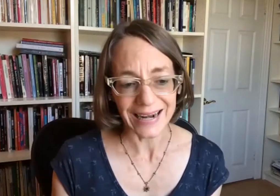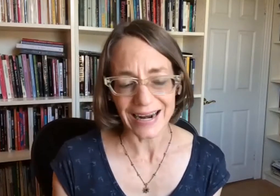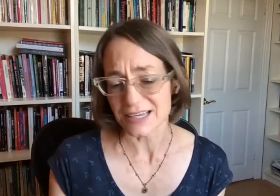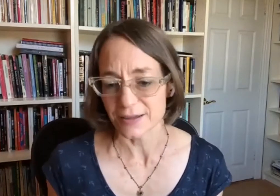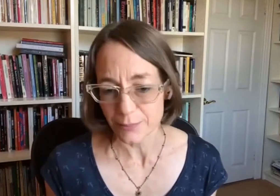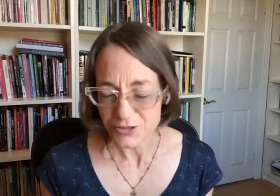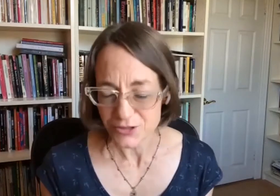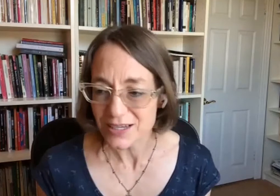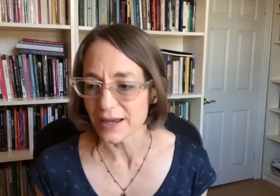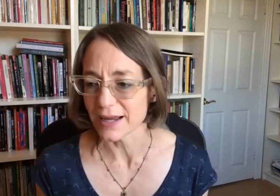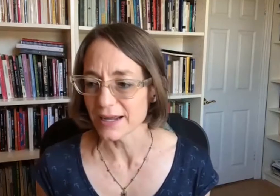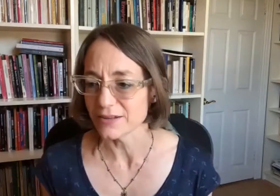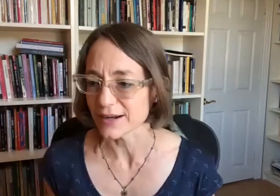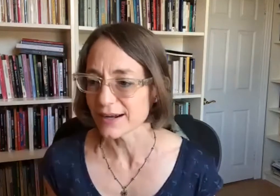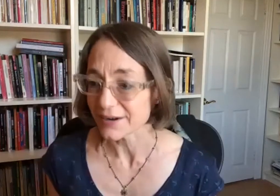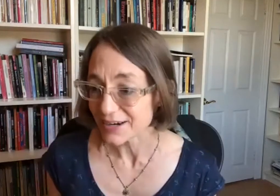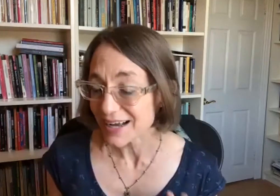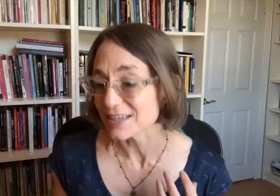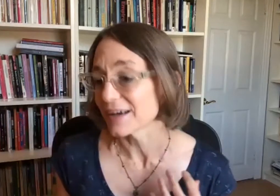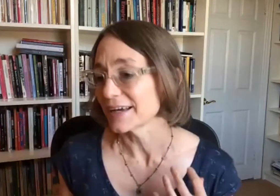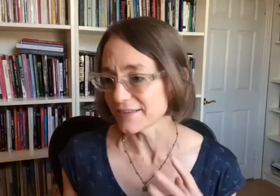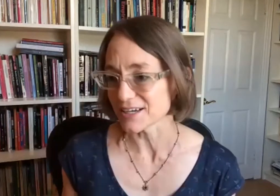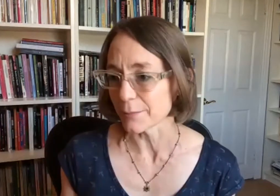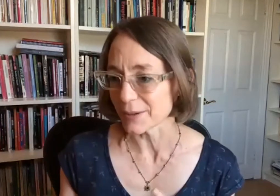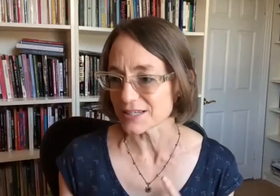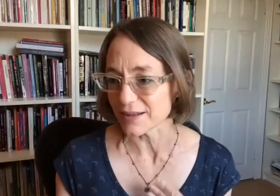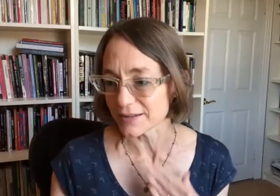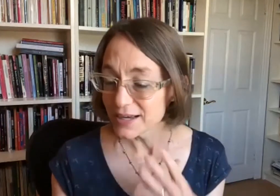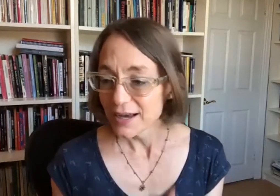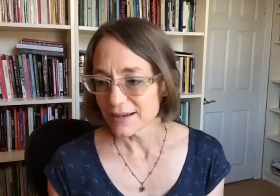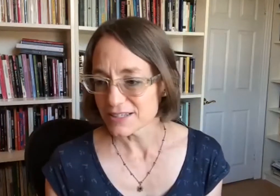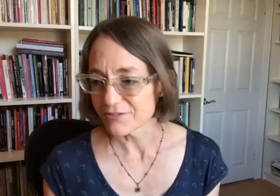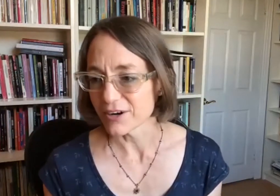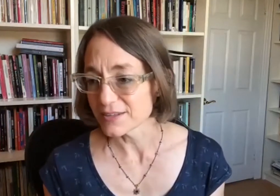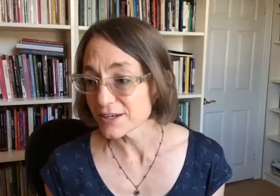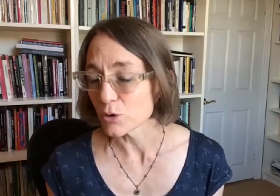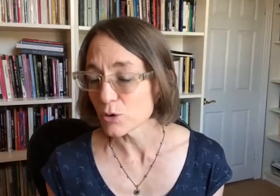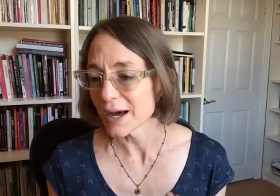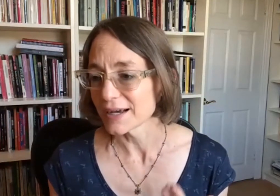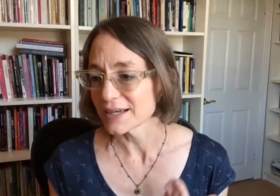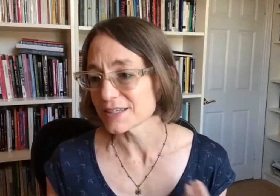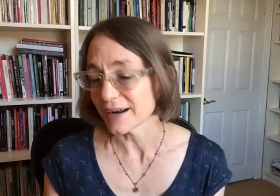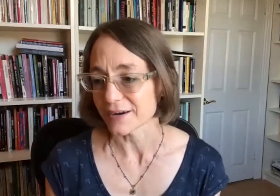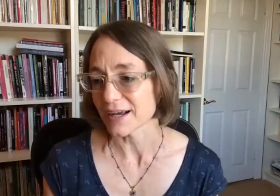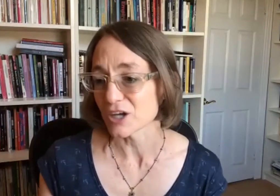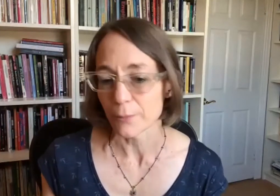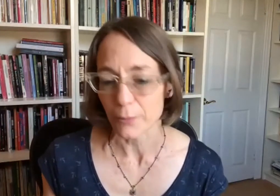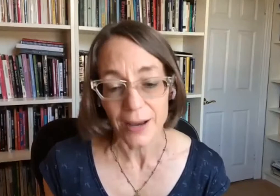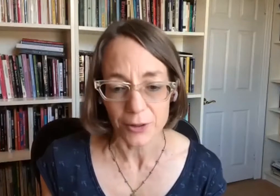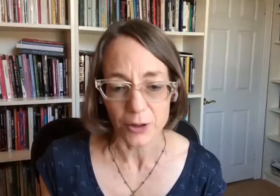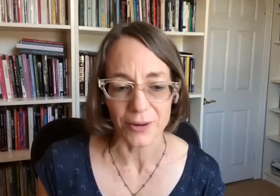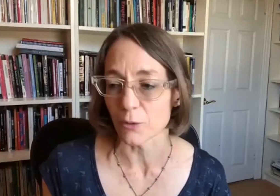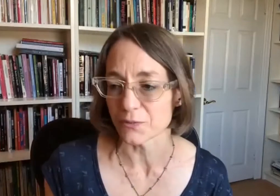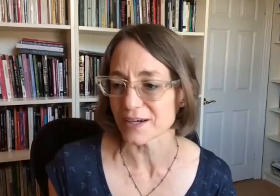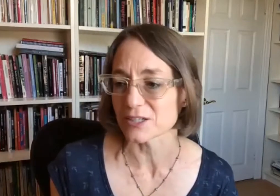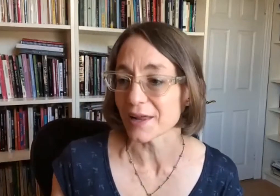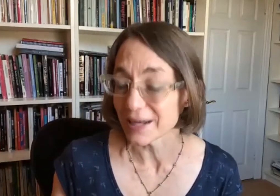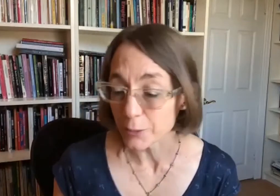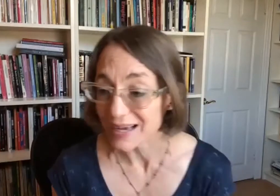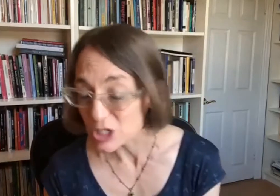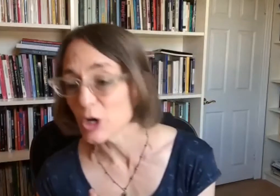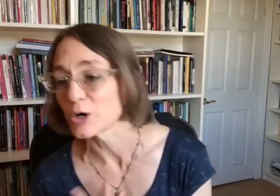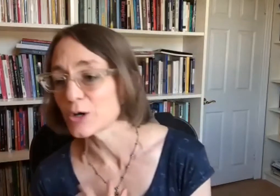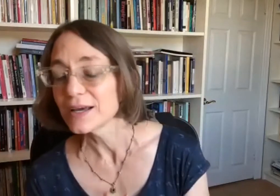it's important to to find a way of understanding and make a link between disability and race. What are the differences